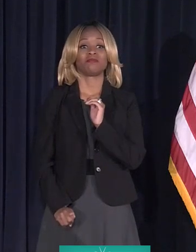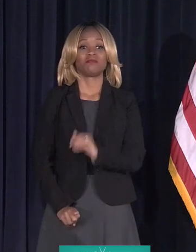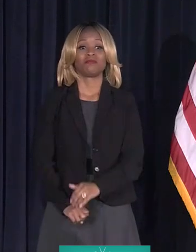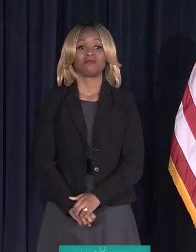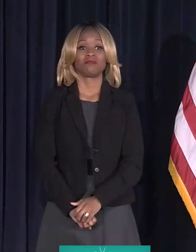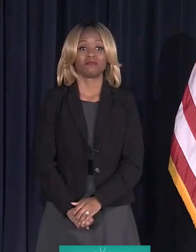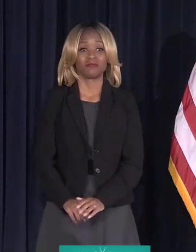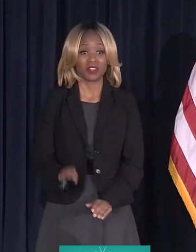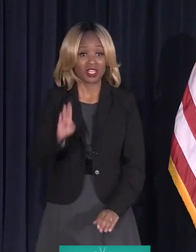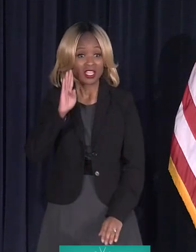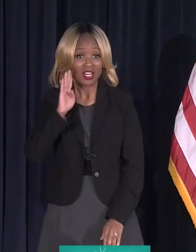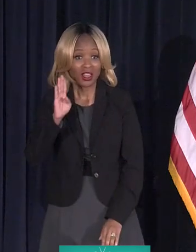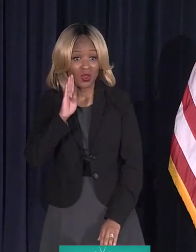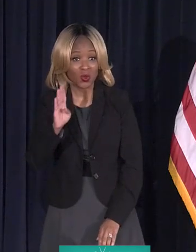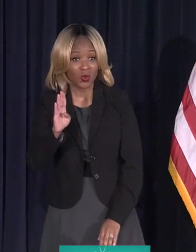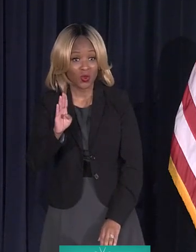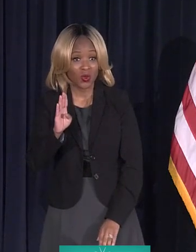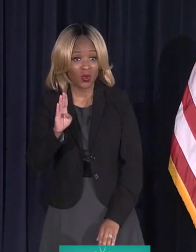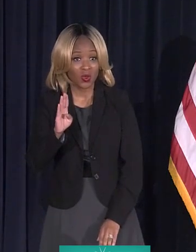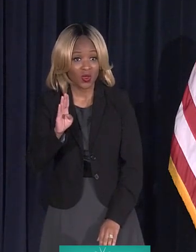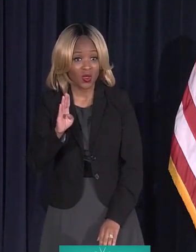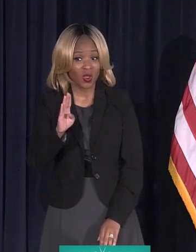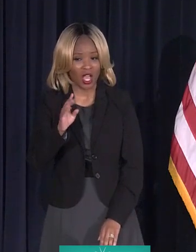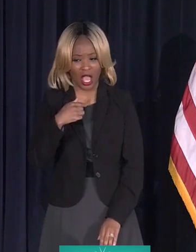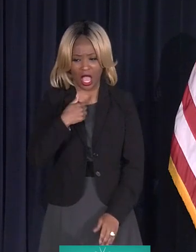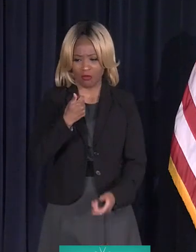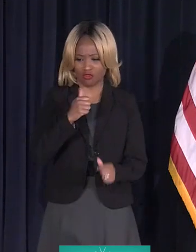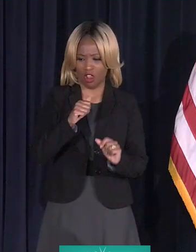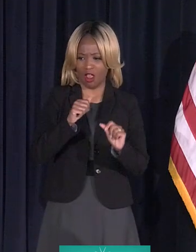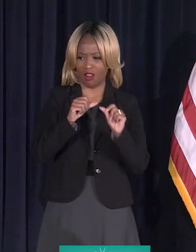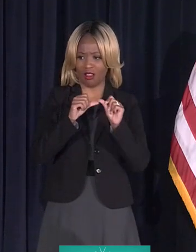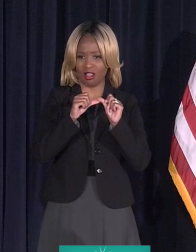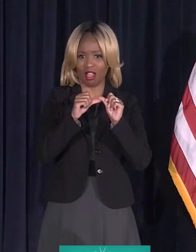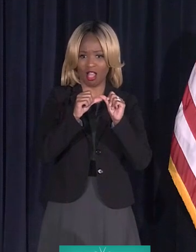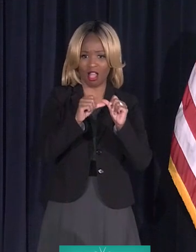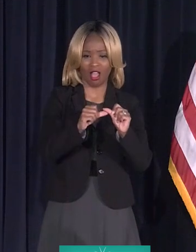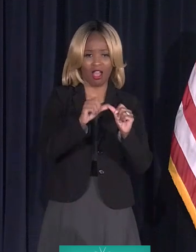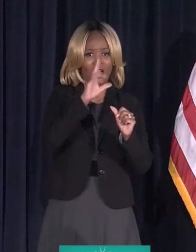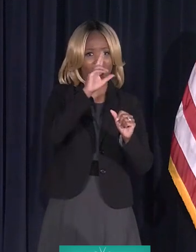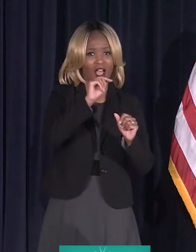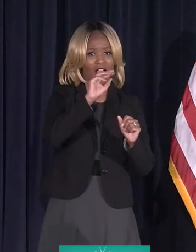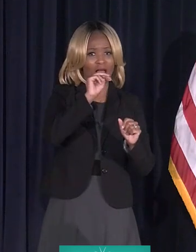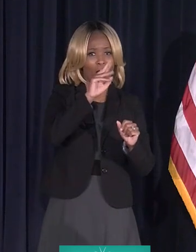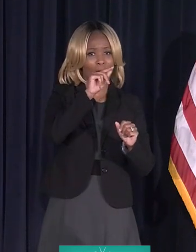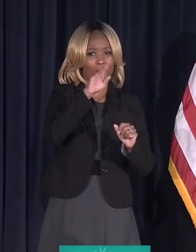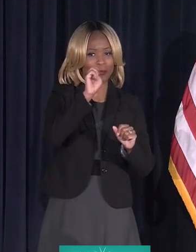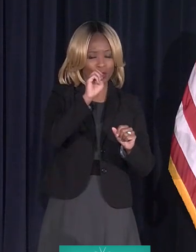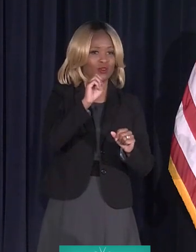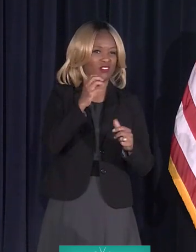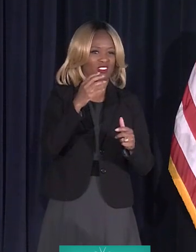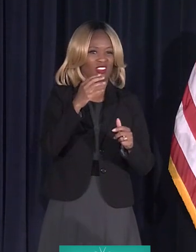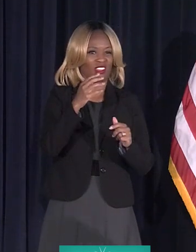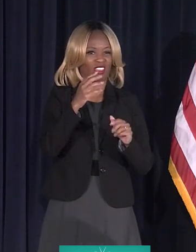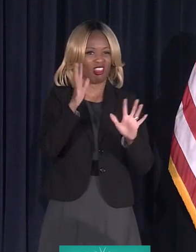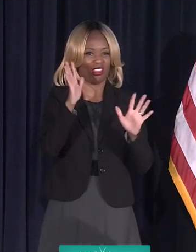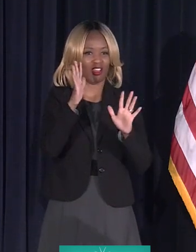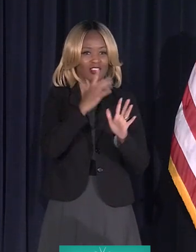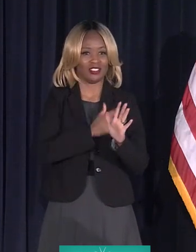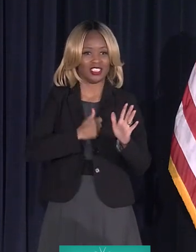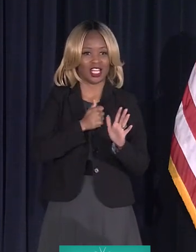Hello? You still with us? I'm trying to stay unmuted. Okay. Okay. Keep quiet. I know. Sorry.